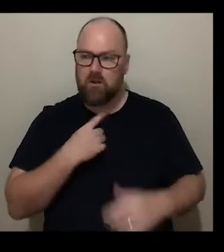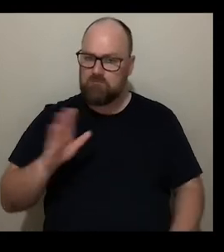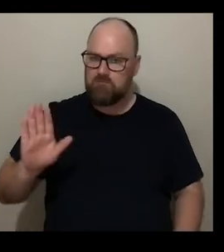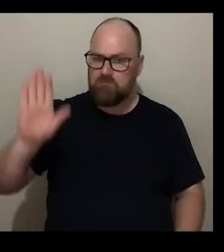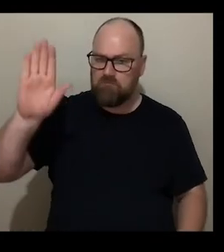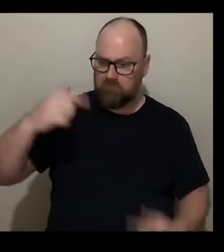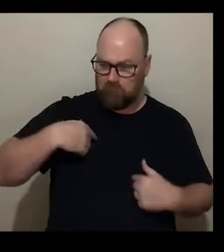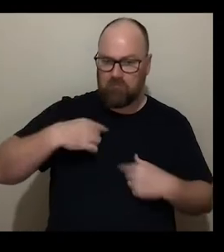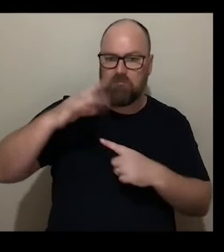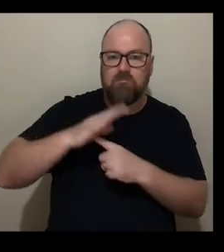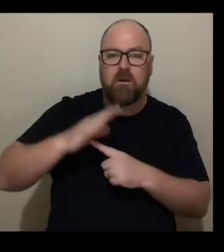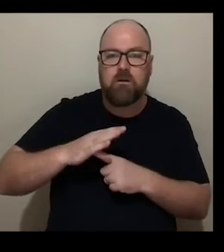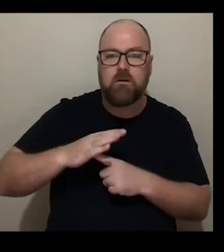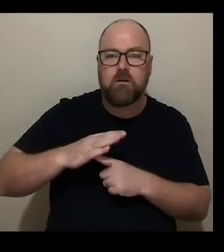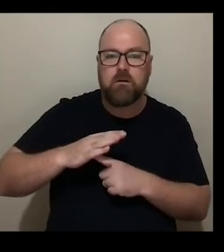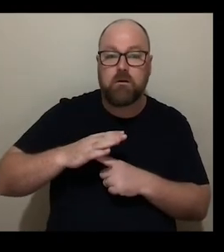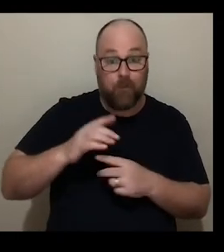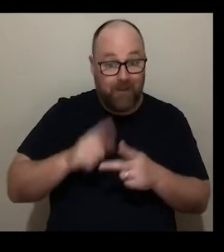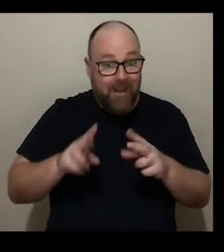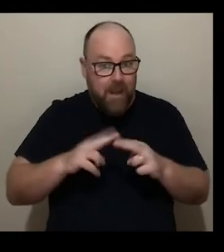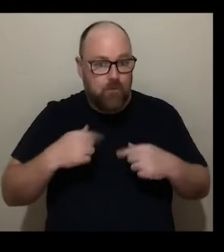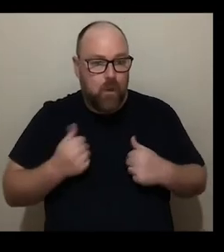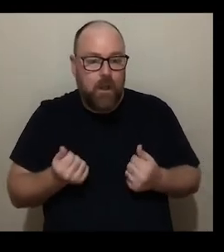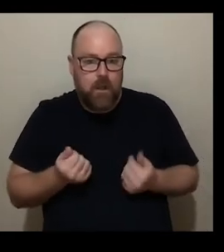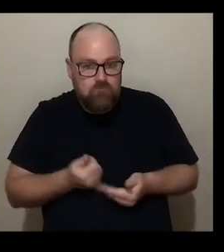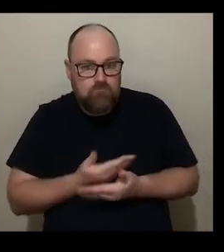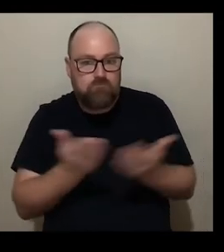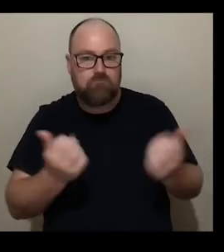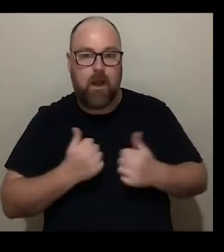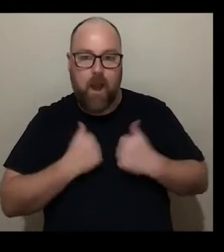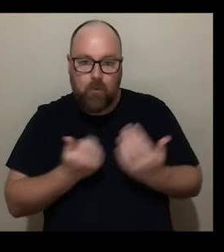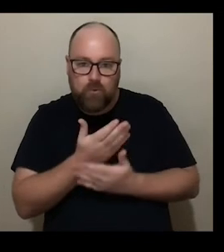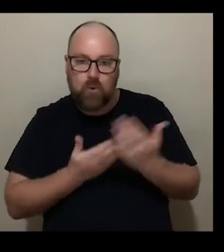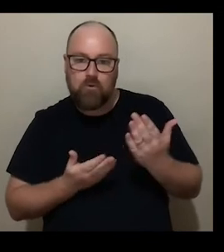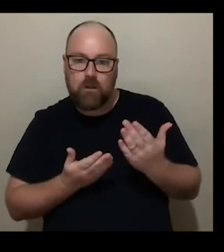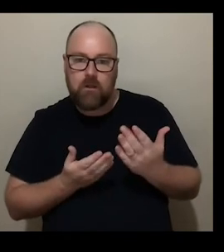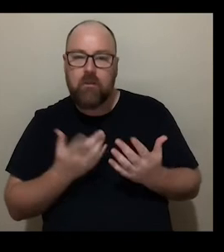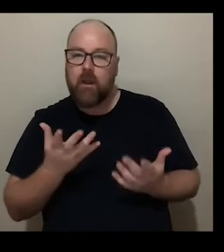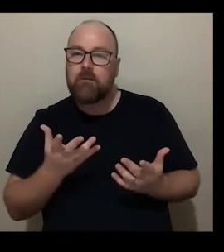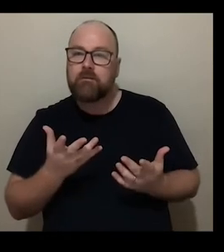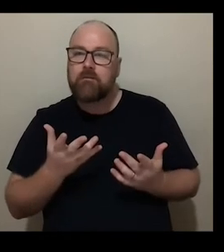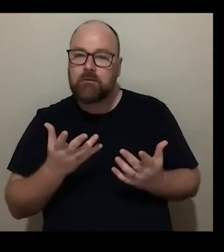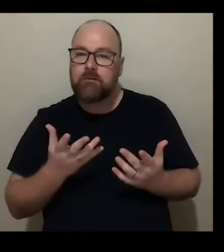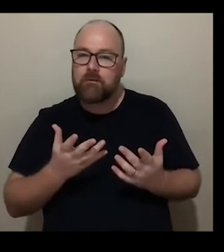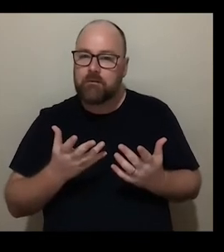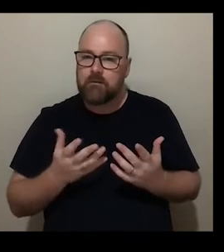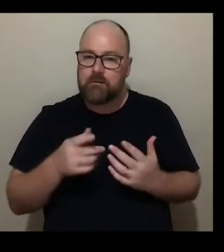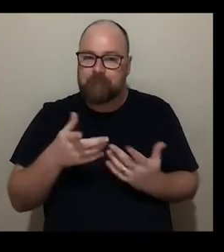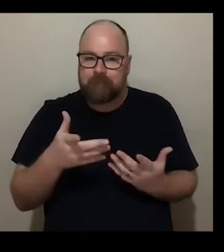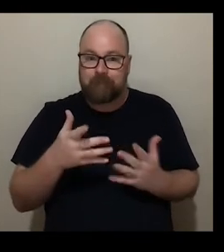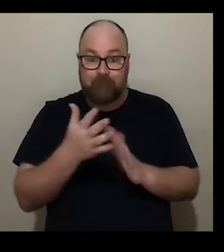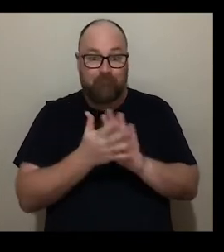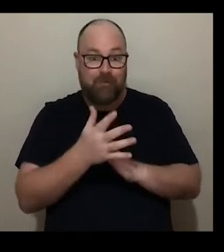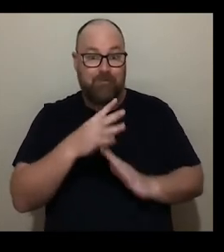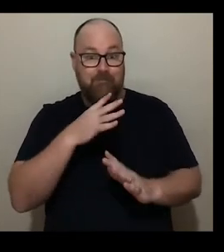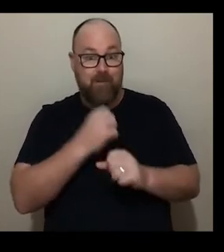and actually if we tell our stories and our stories are out there then there's a sense that maybe governments